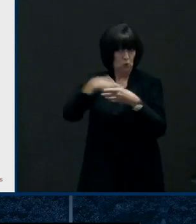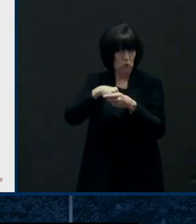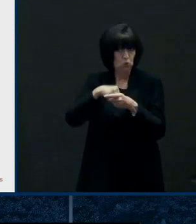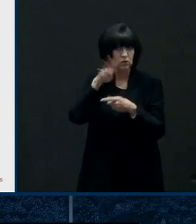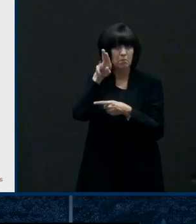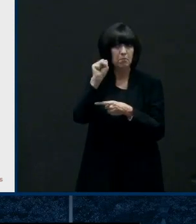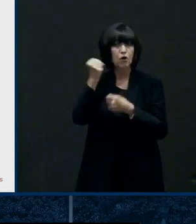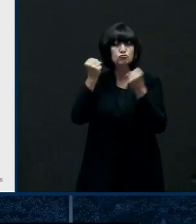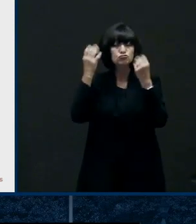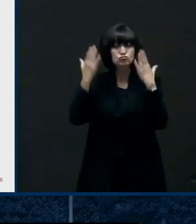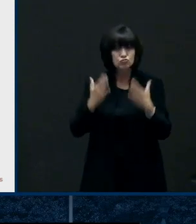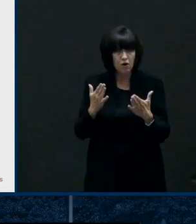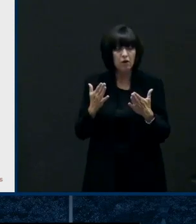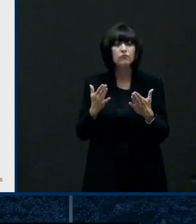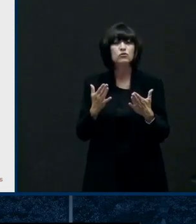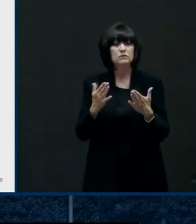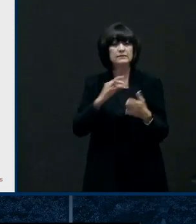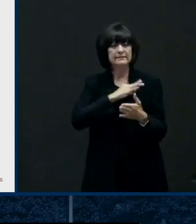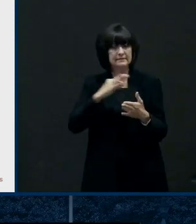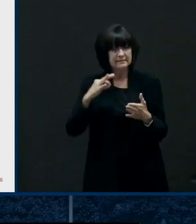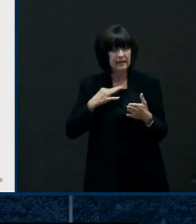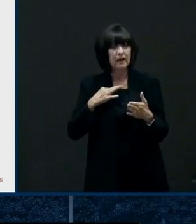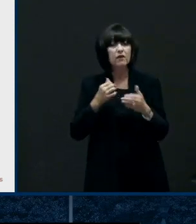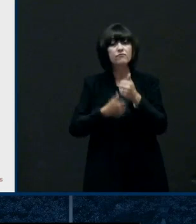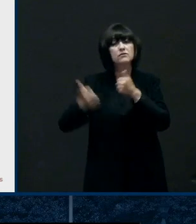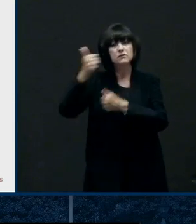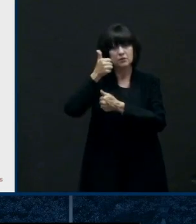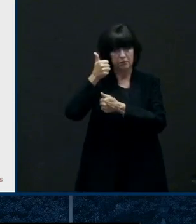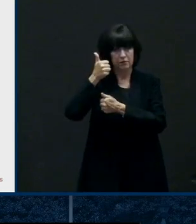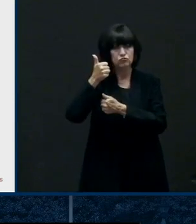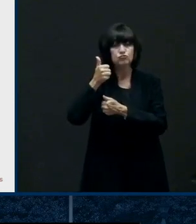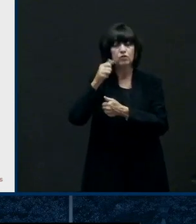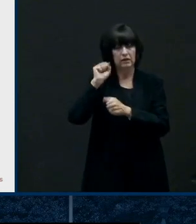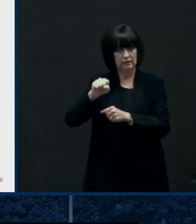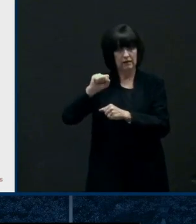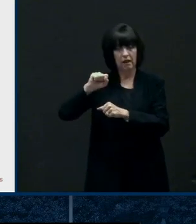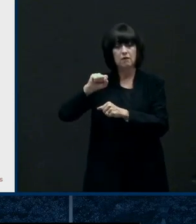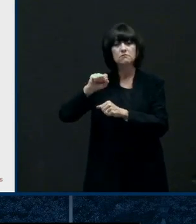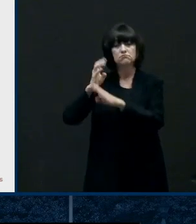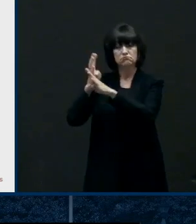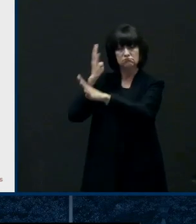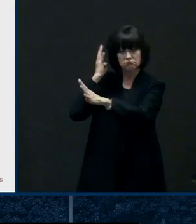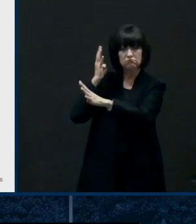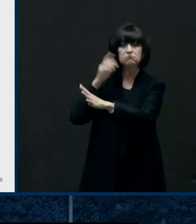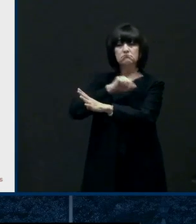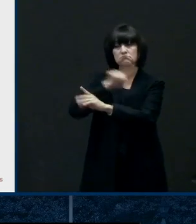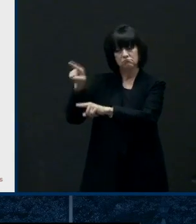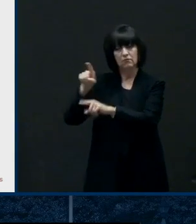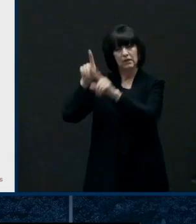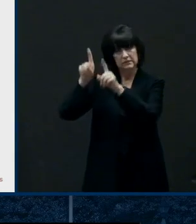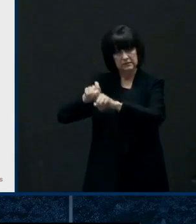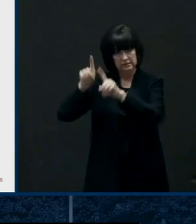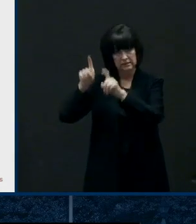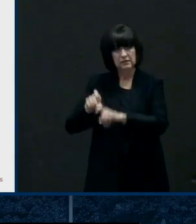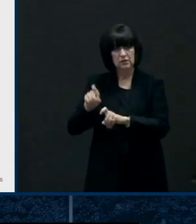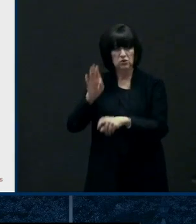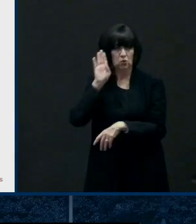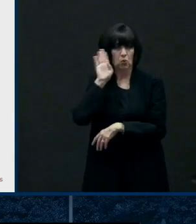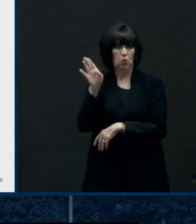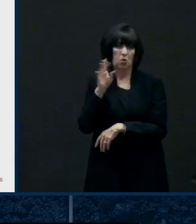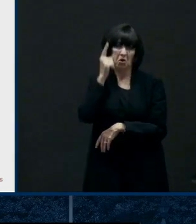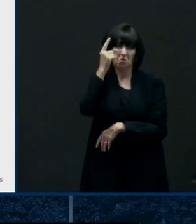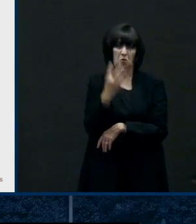you know other staff administrations etc will be tested have the opportunity to be tested and then we're going to do about a quarter of them a week